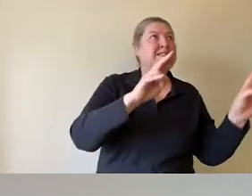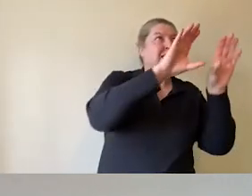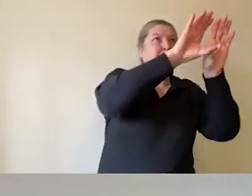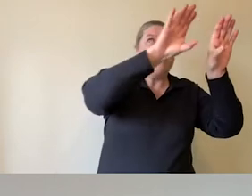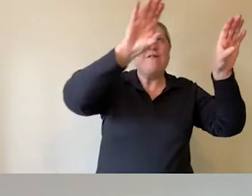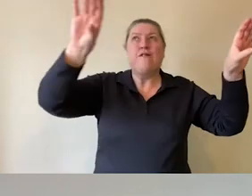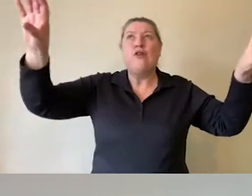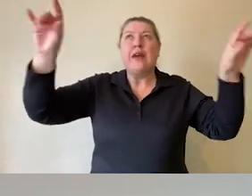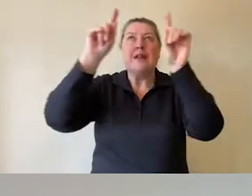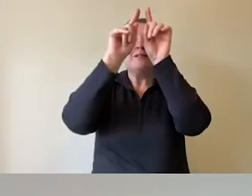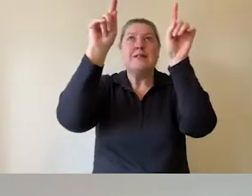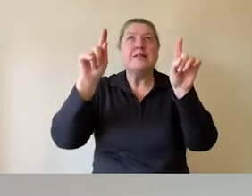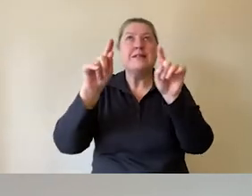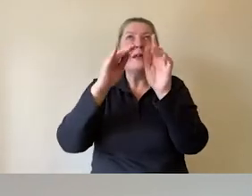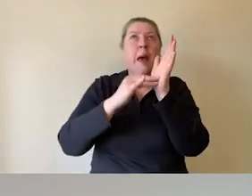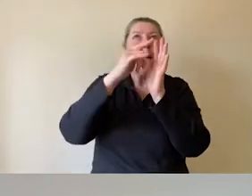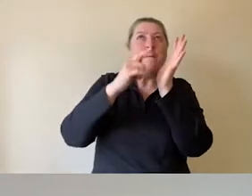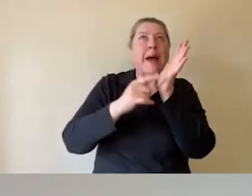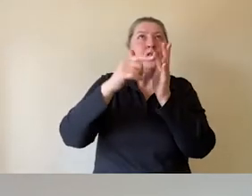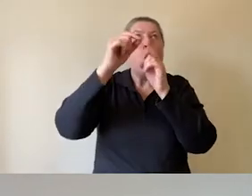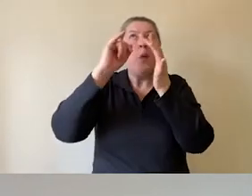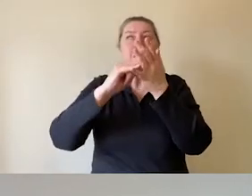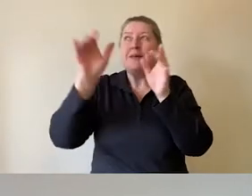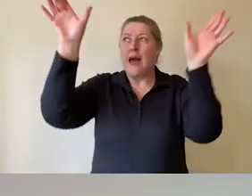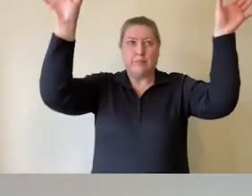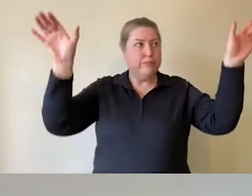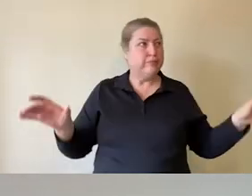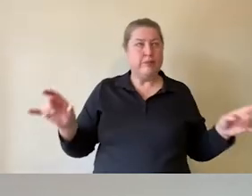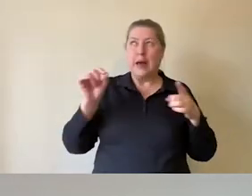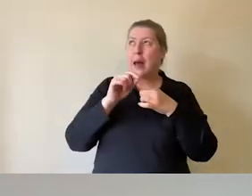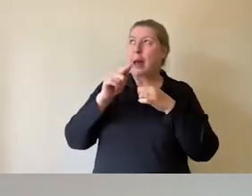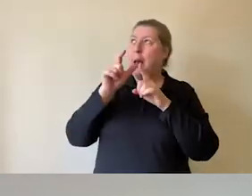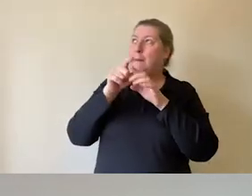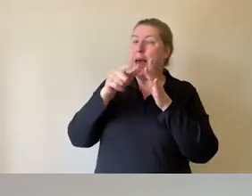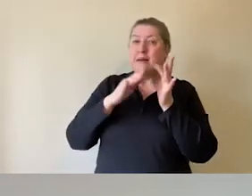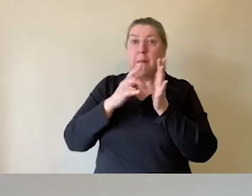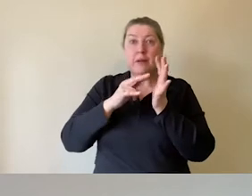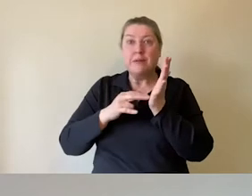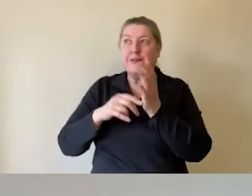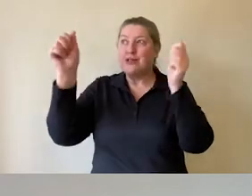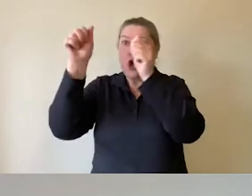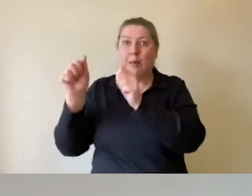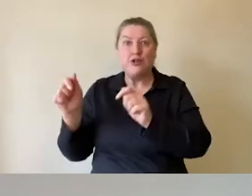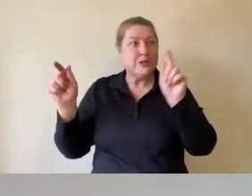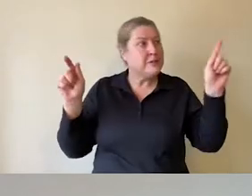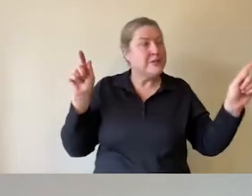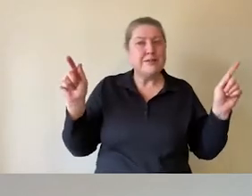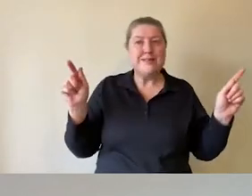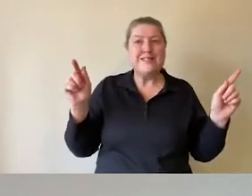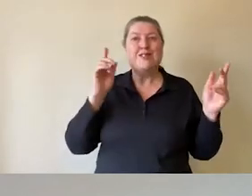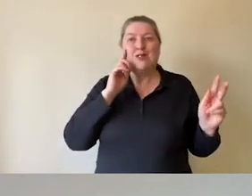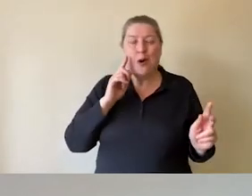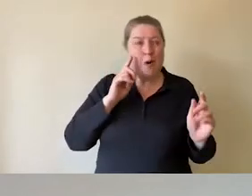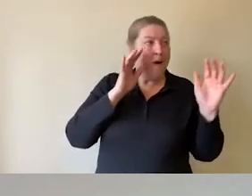and get up close with the pediment sculptures. So a quick audit of your site may well